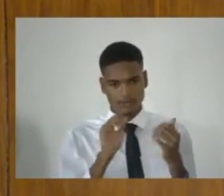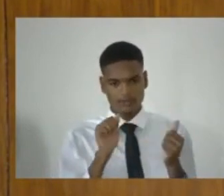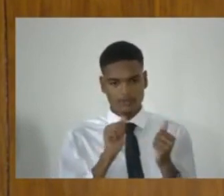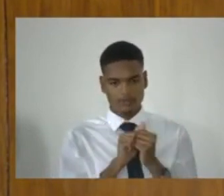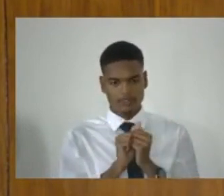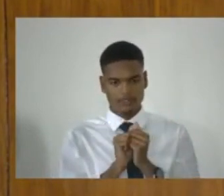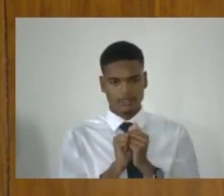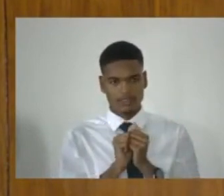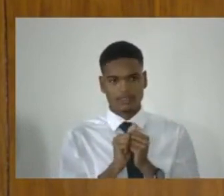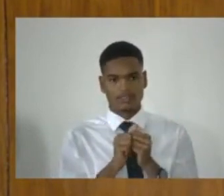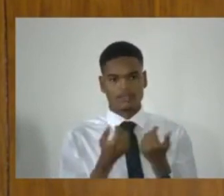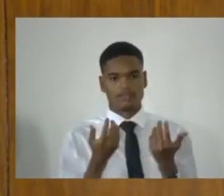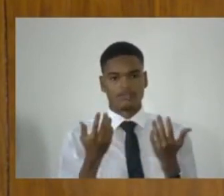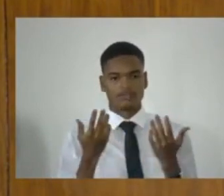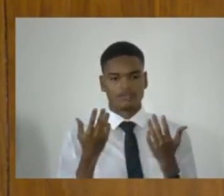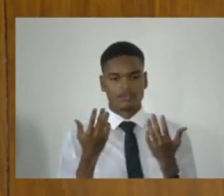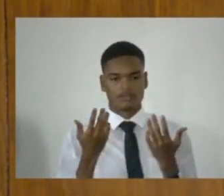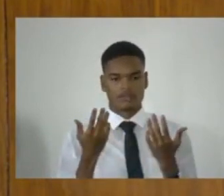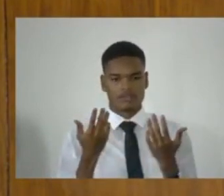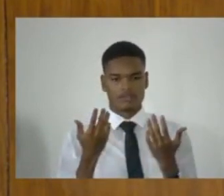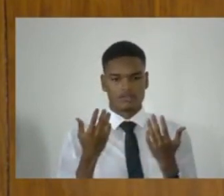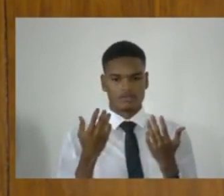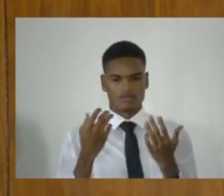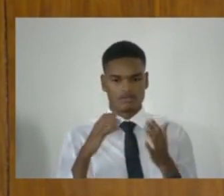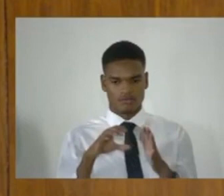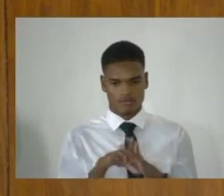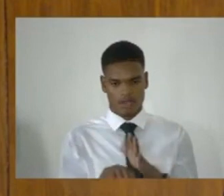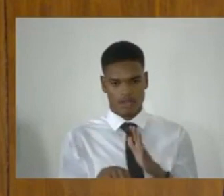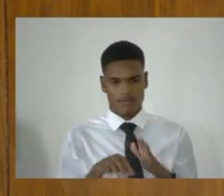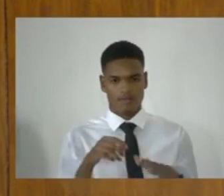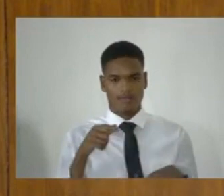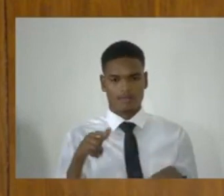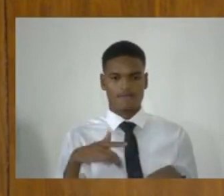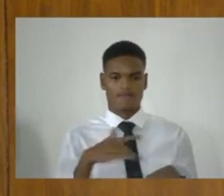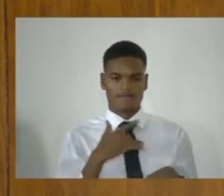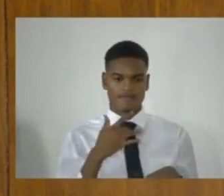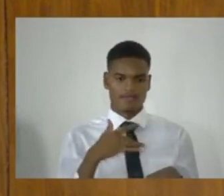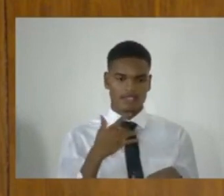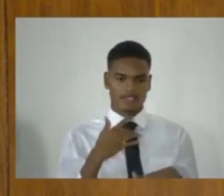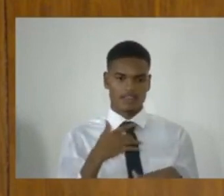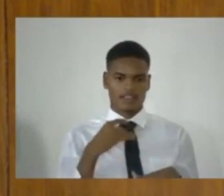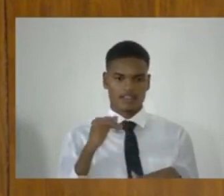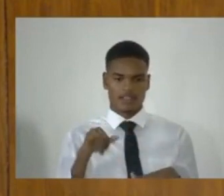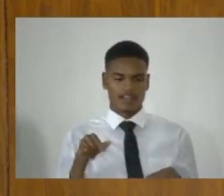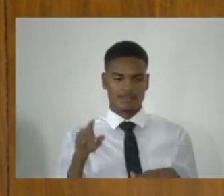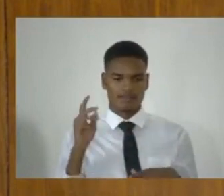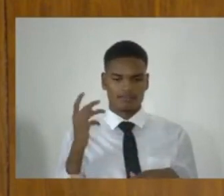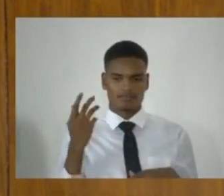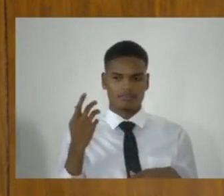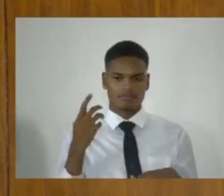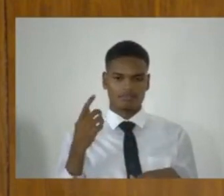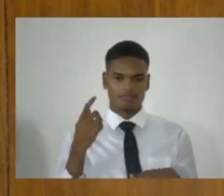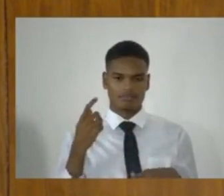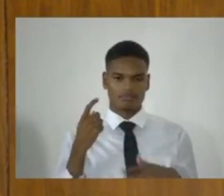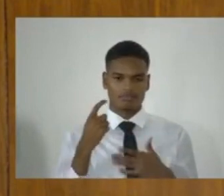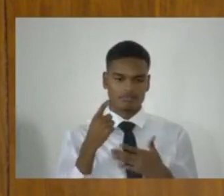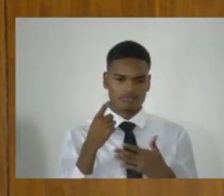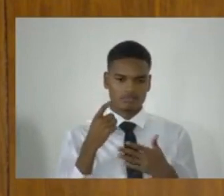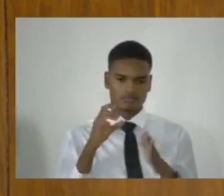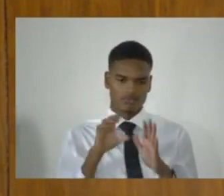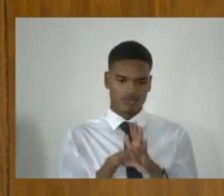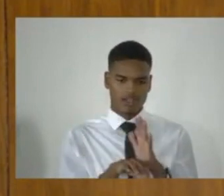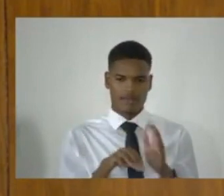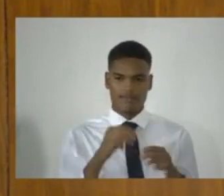minimum penalty, feels that the imposition of that penalty is